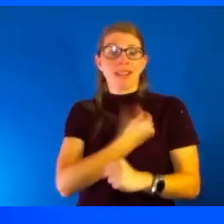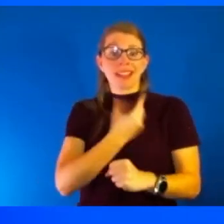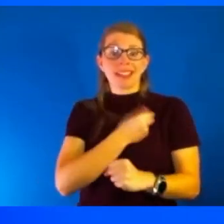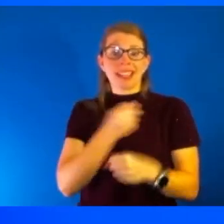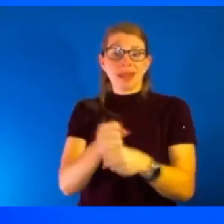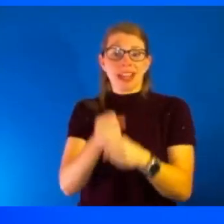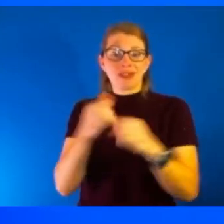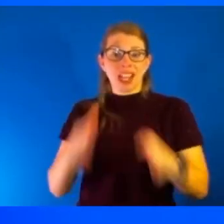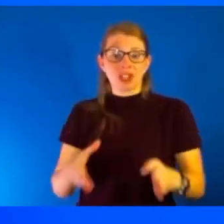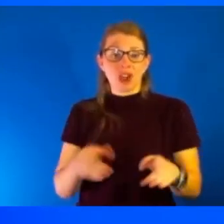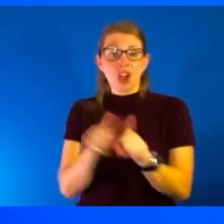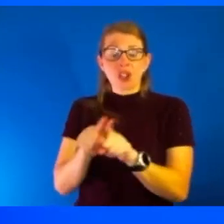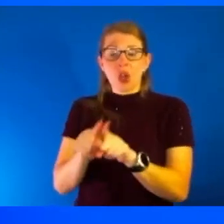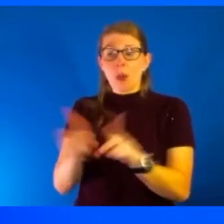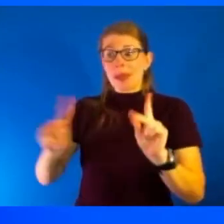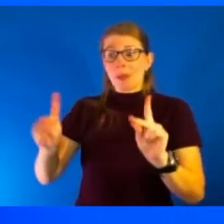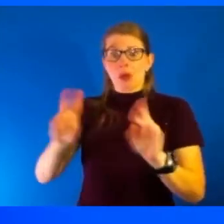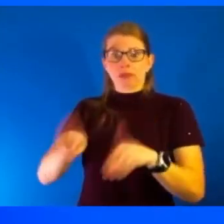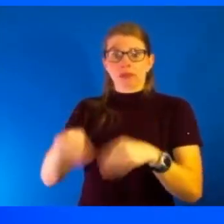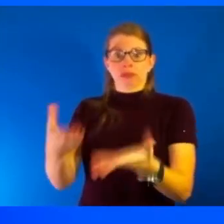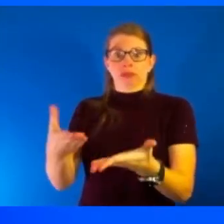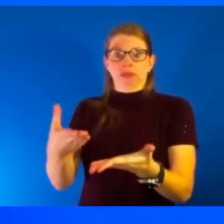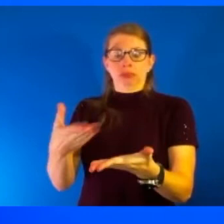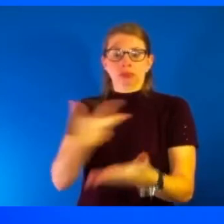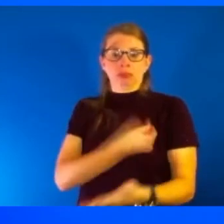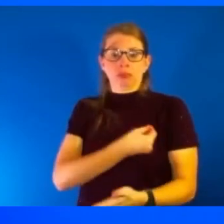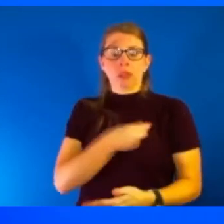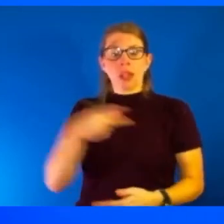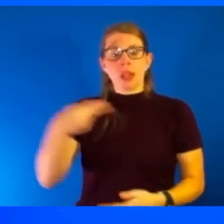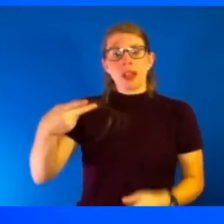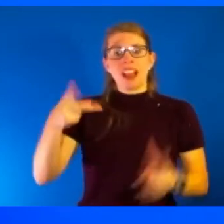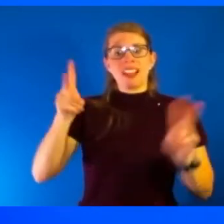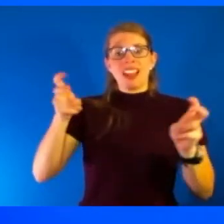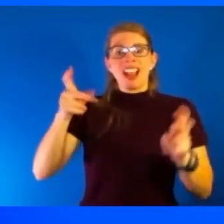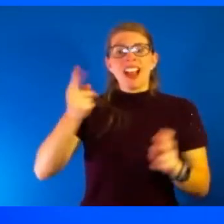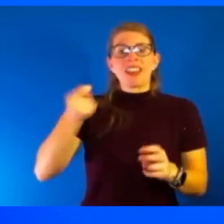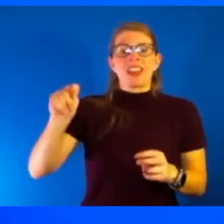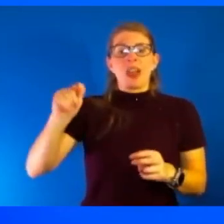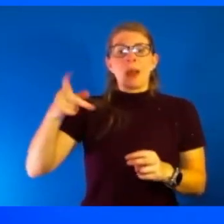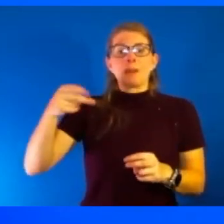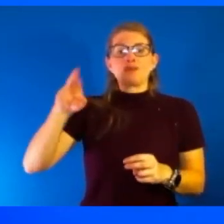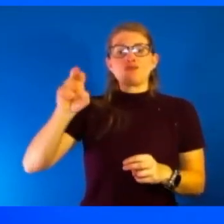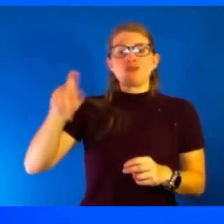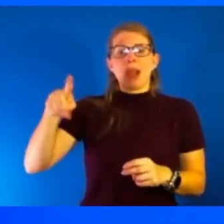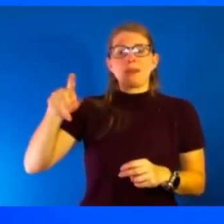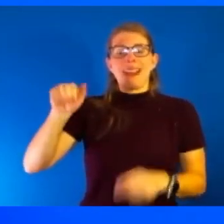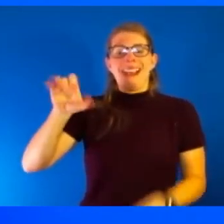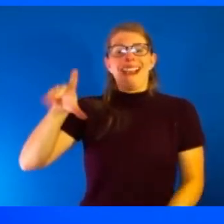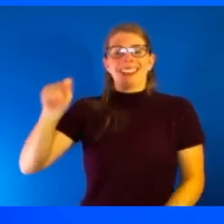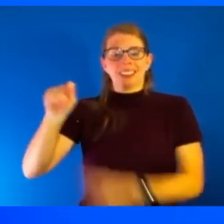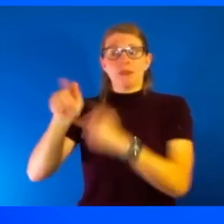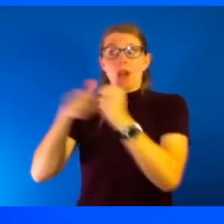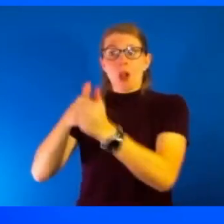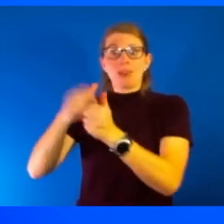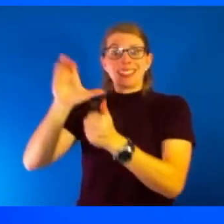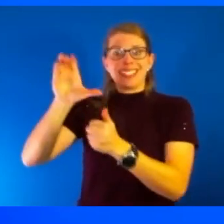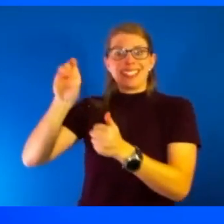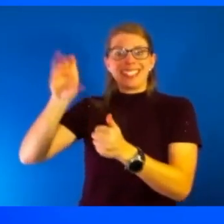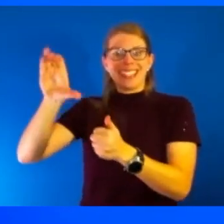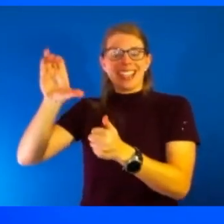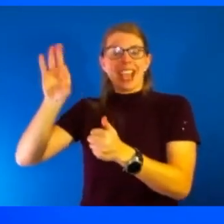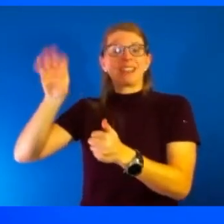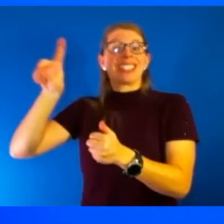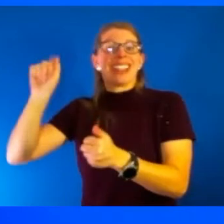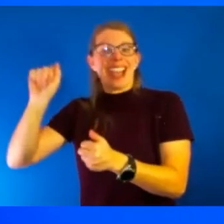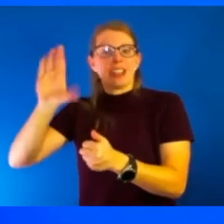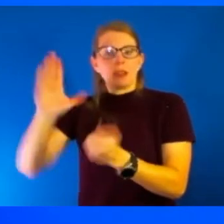administering them. And the prep Act follows the FDA's recommendations and the CDC's recommendations. So when you begin to use